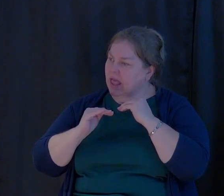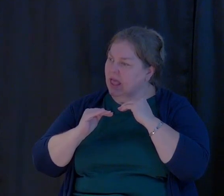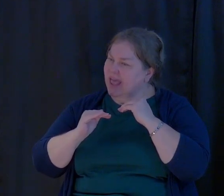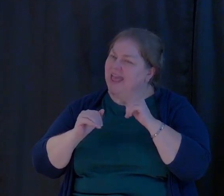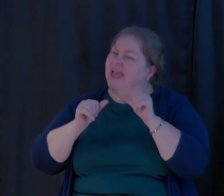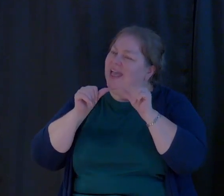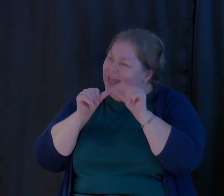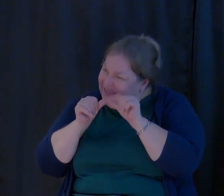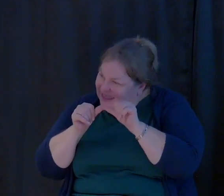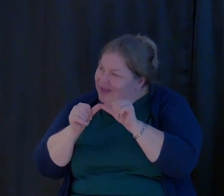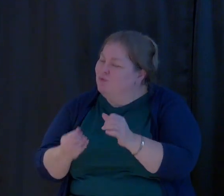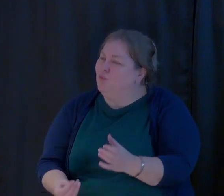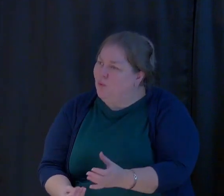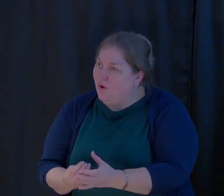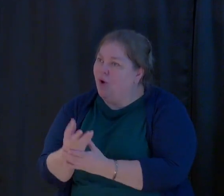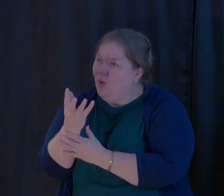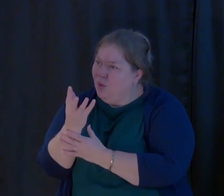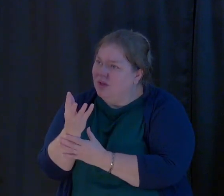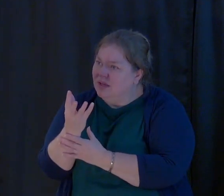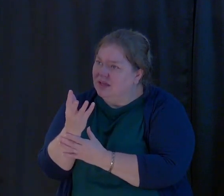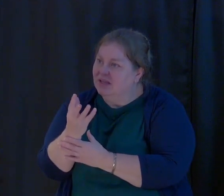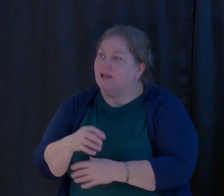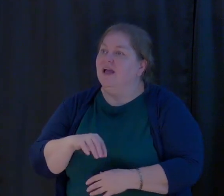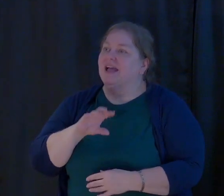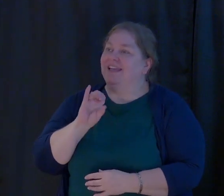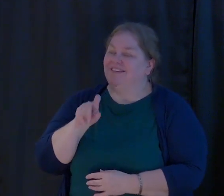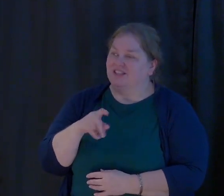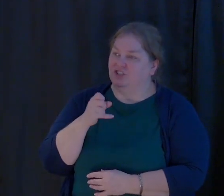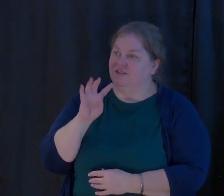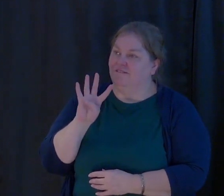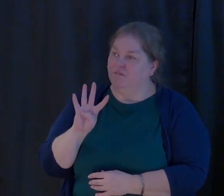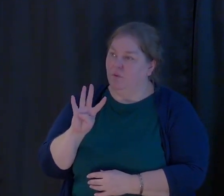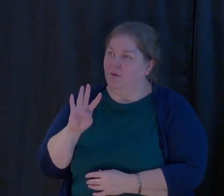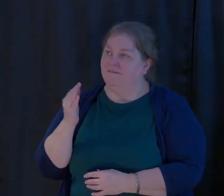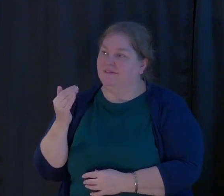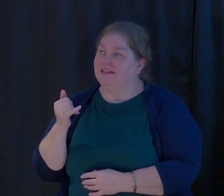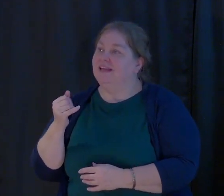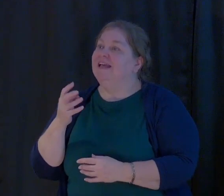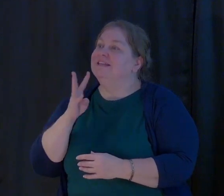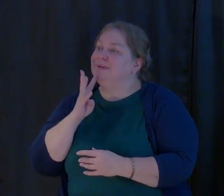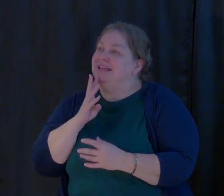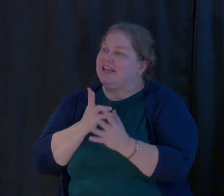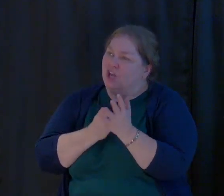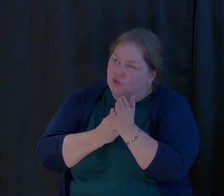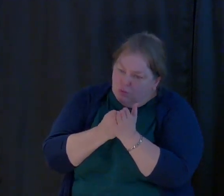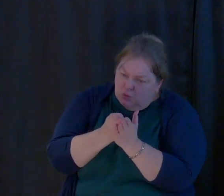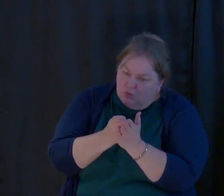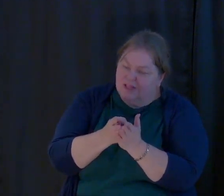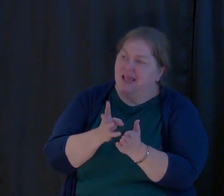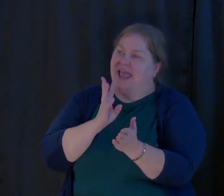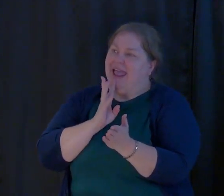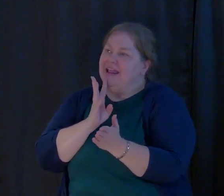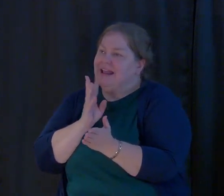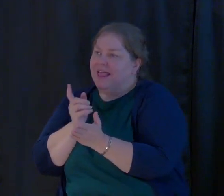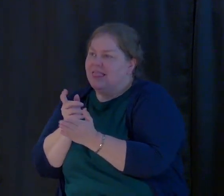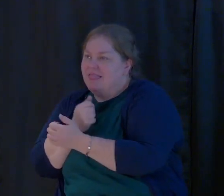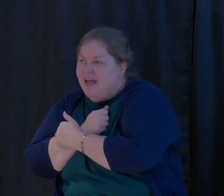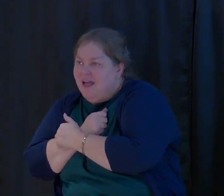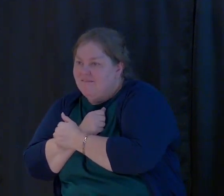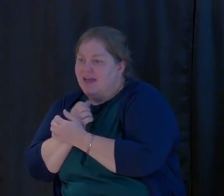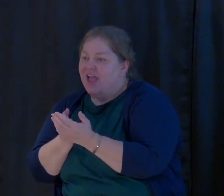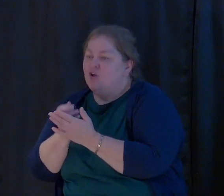Ephesians 4.15, but speaking with truth and love may grow up in all things into Him who is the head,